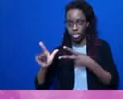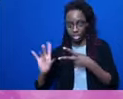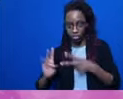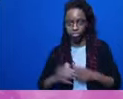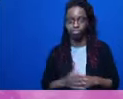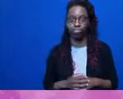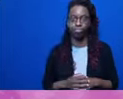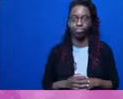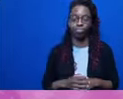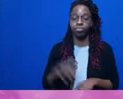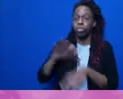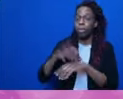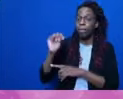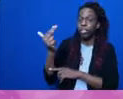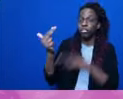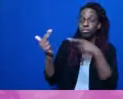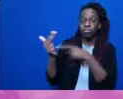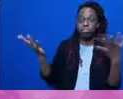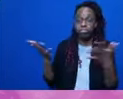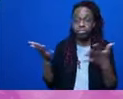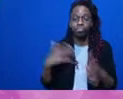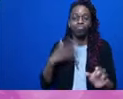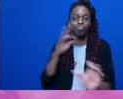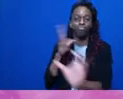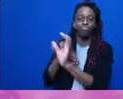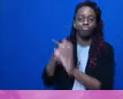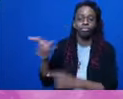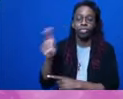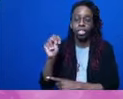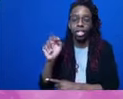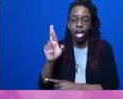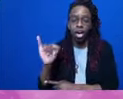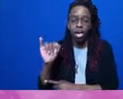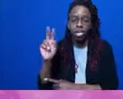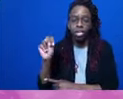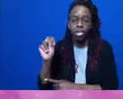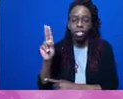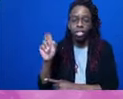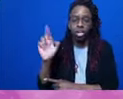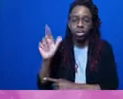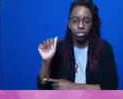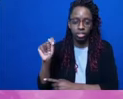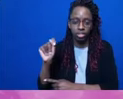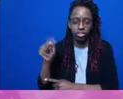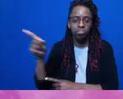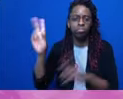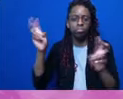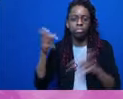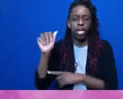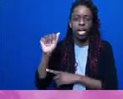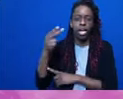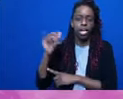who will be sharing a new resource focused on how to have restorative conversations.